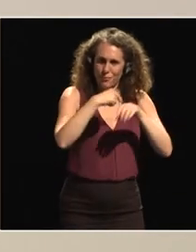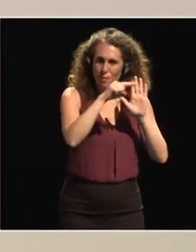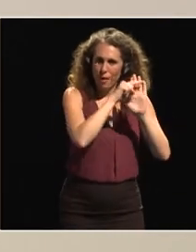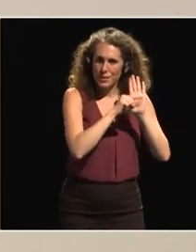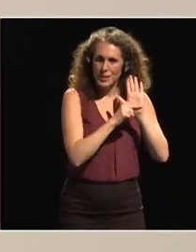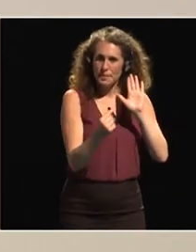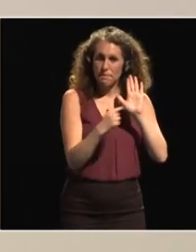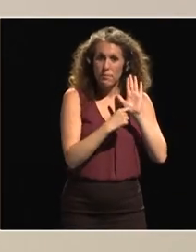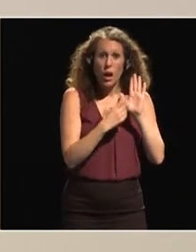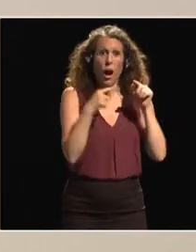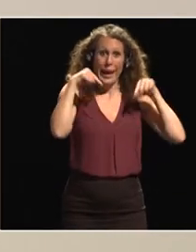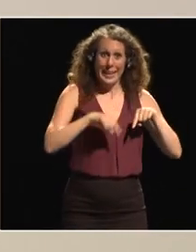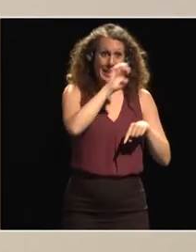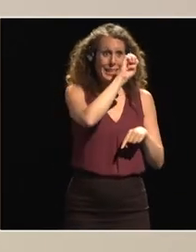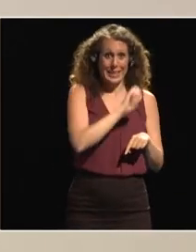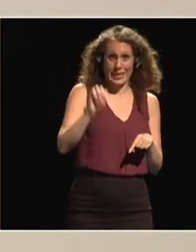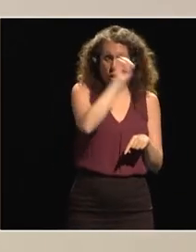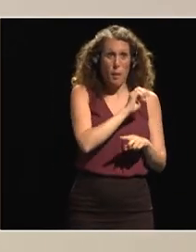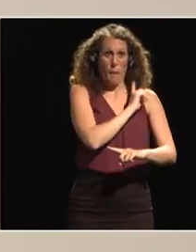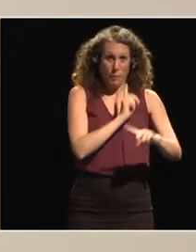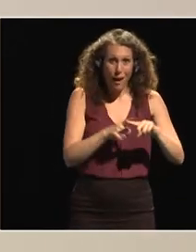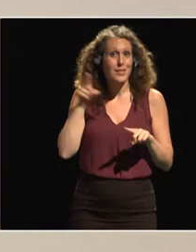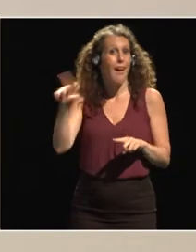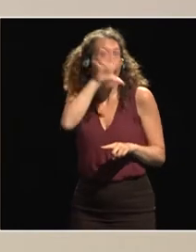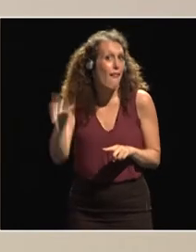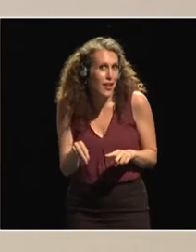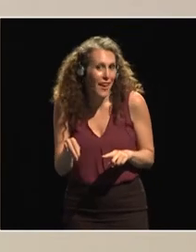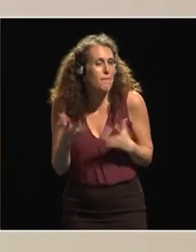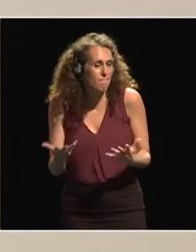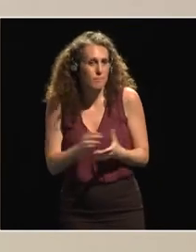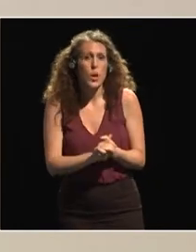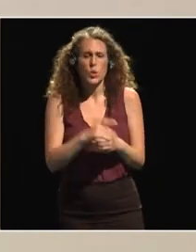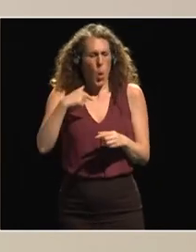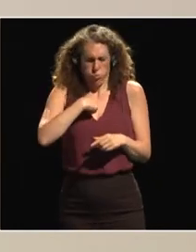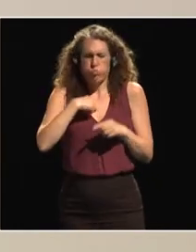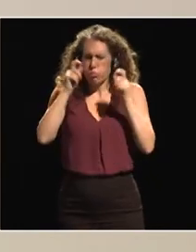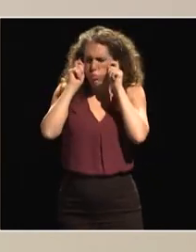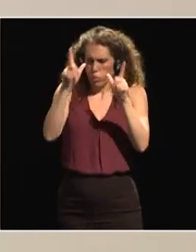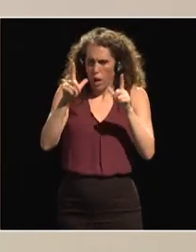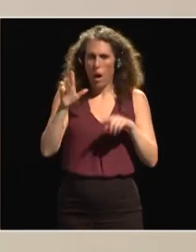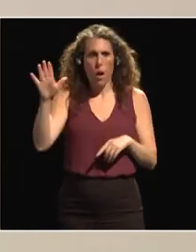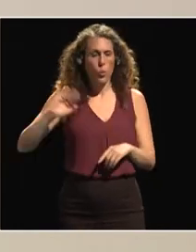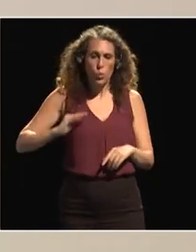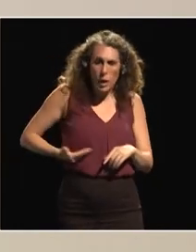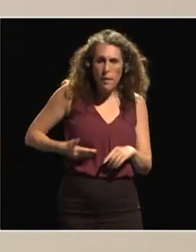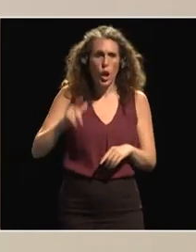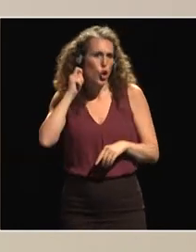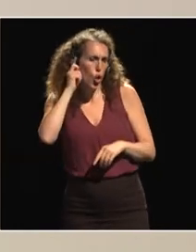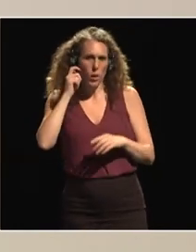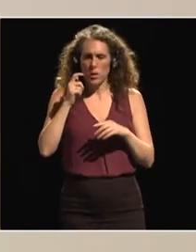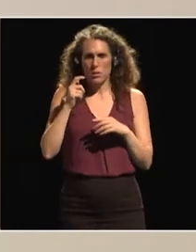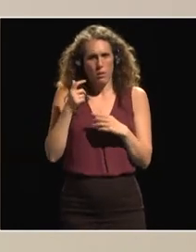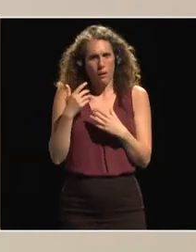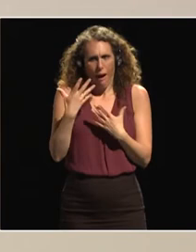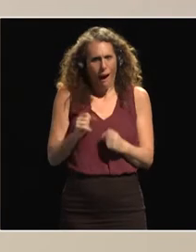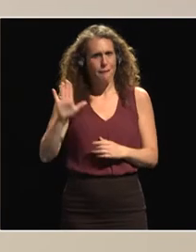EU and even more so in Africa so I'm very much aware of the role that women and girls must play